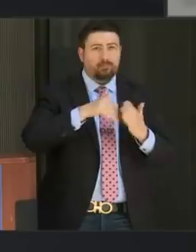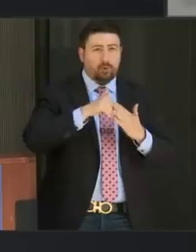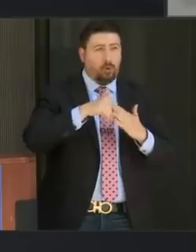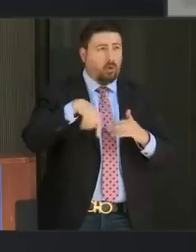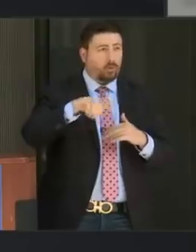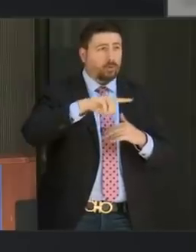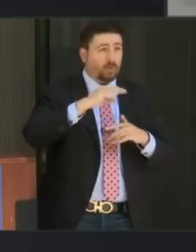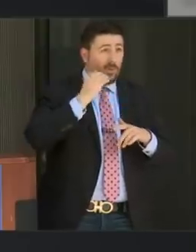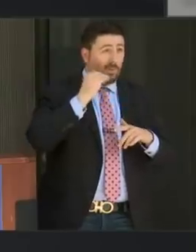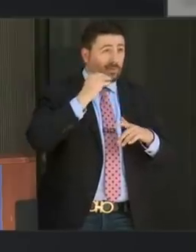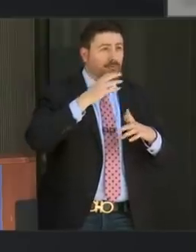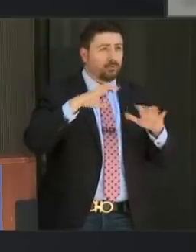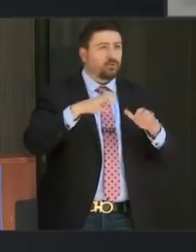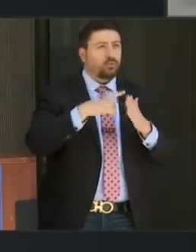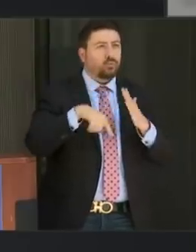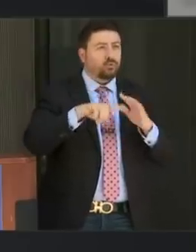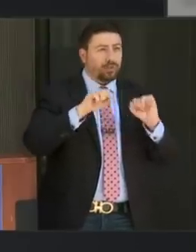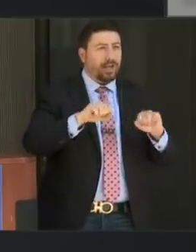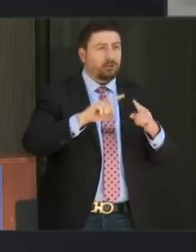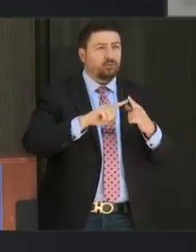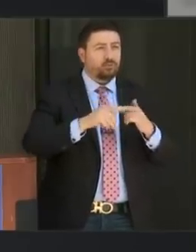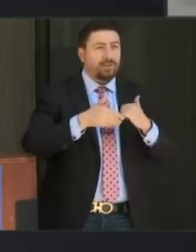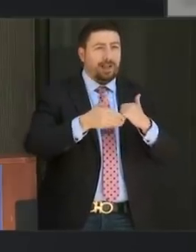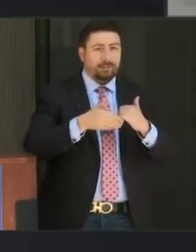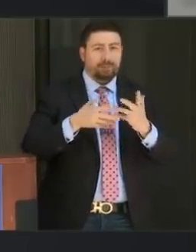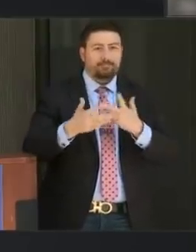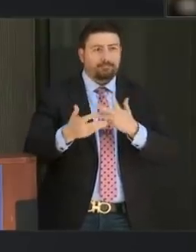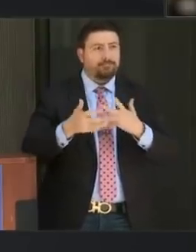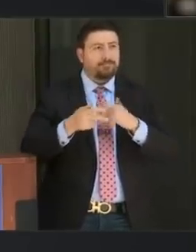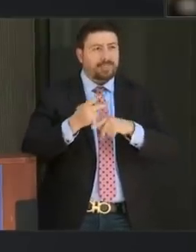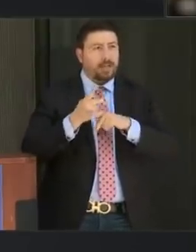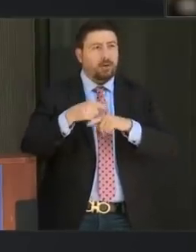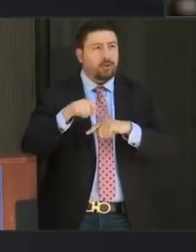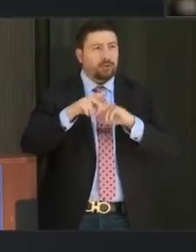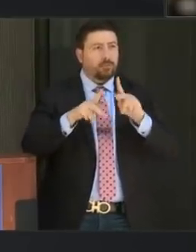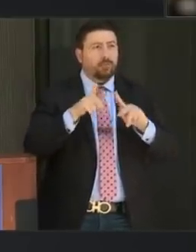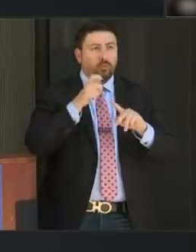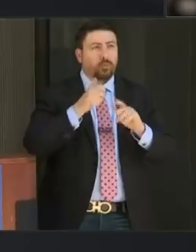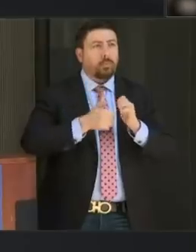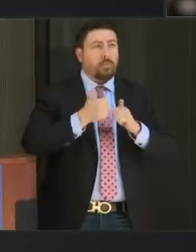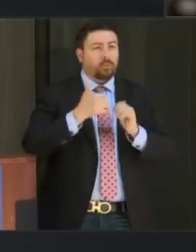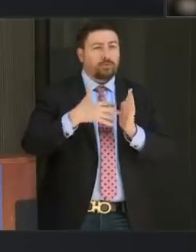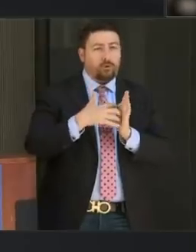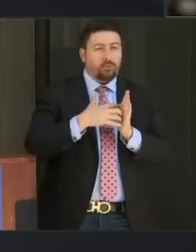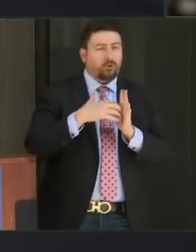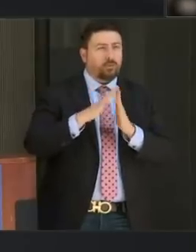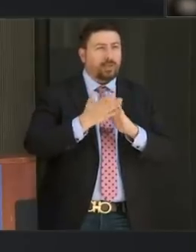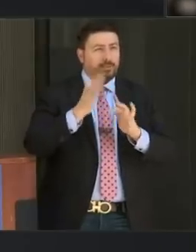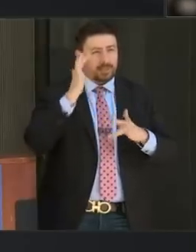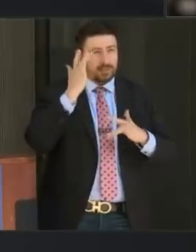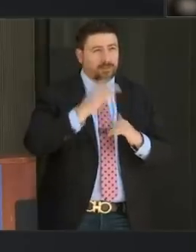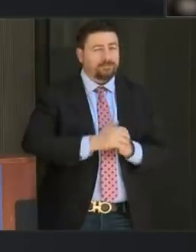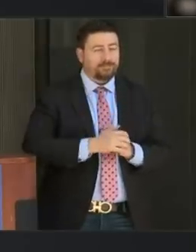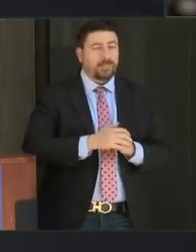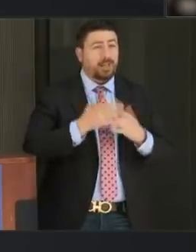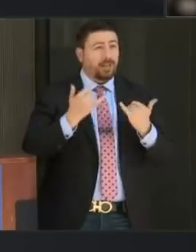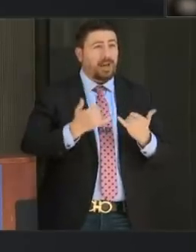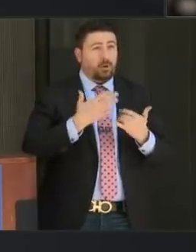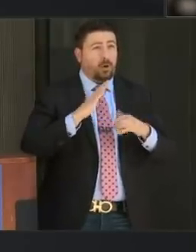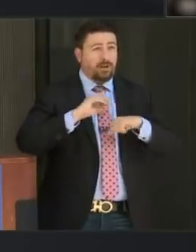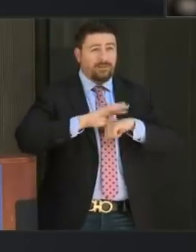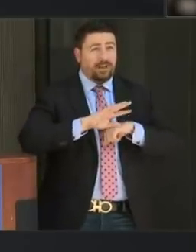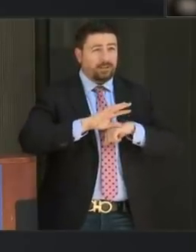part to help take care of those people that are most vulnerable. And right now, our advice remains